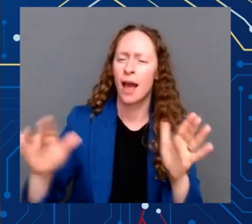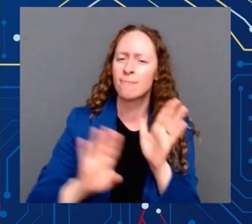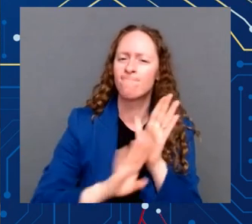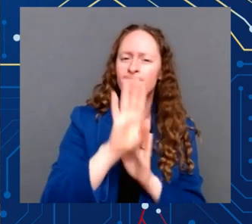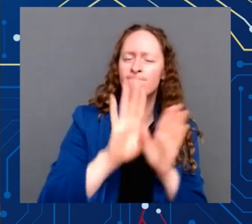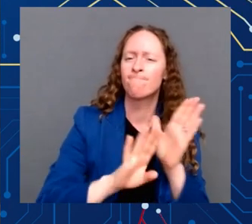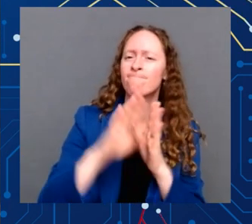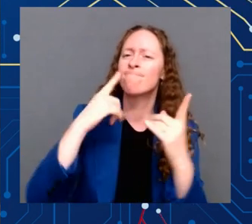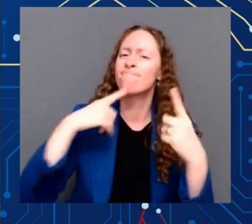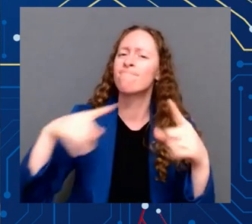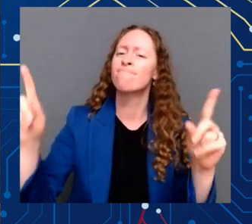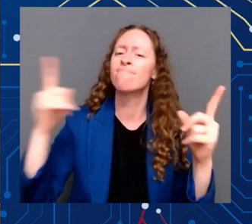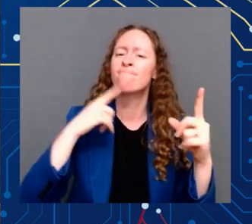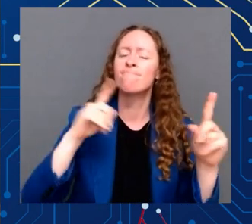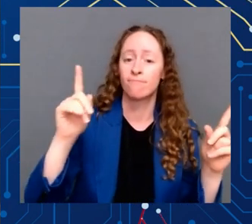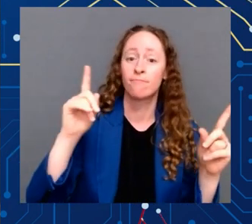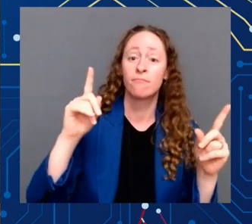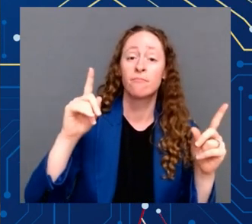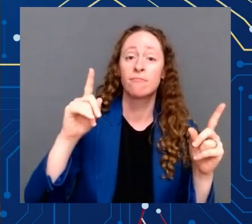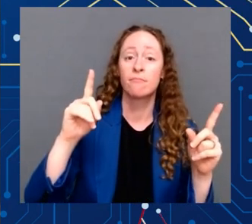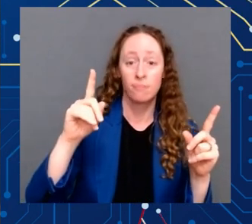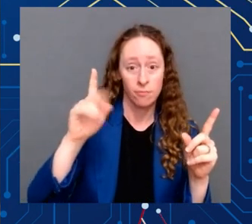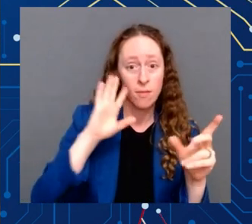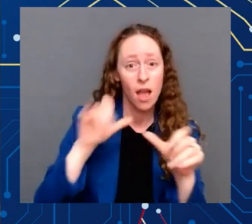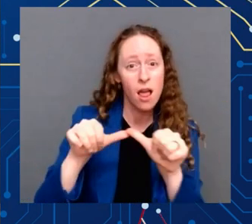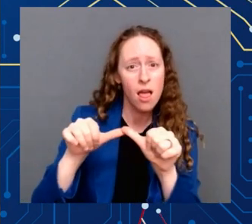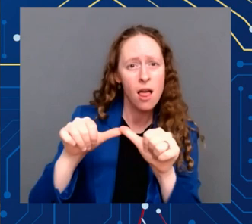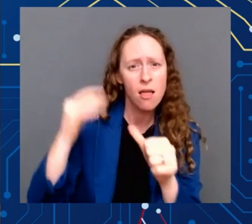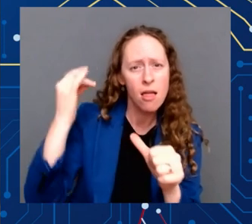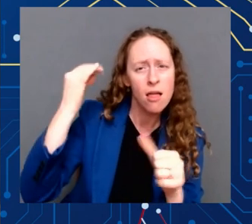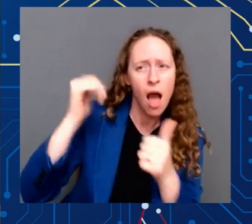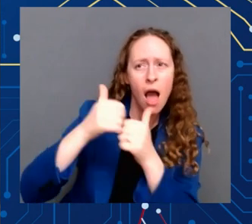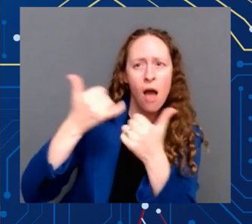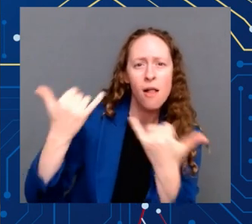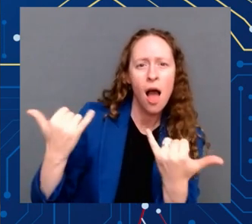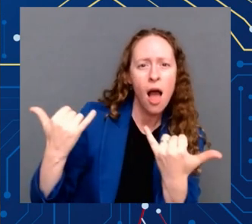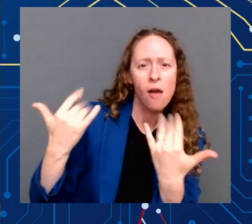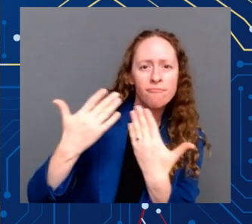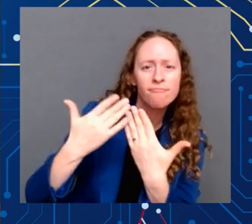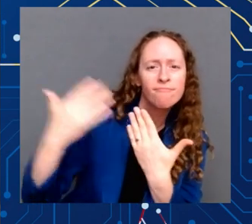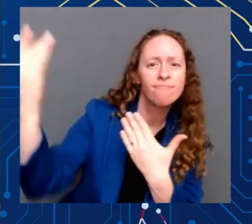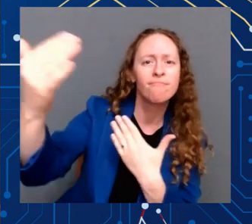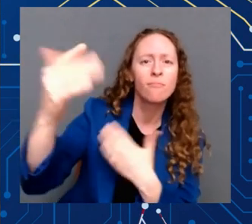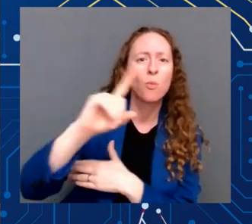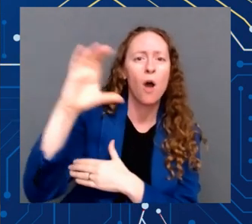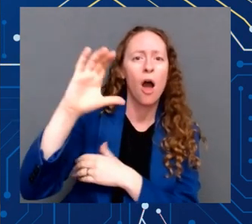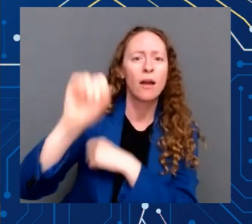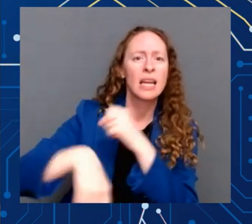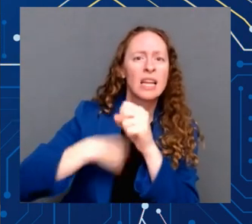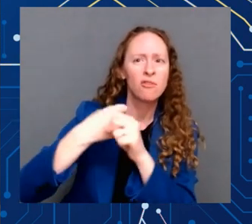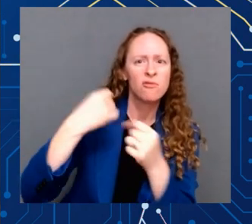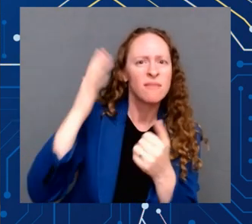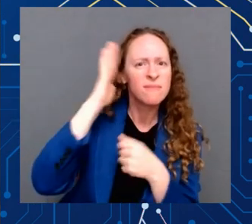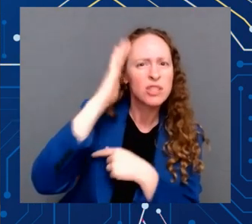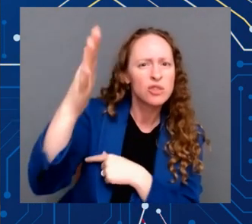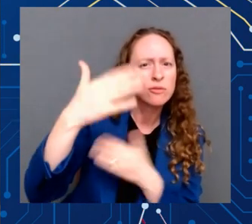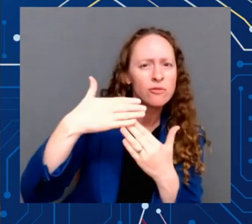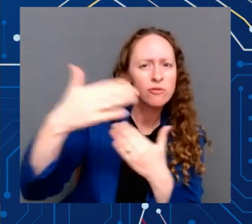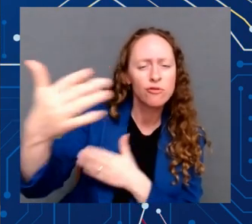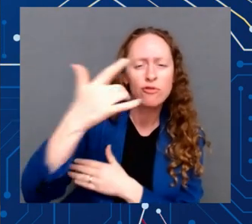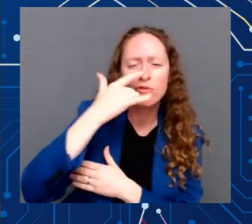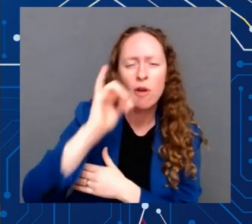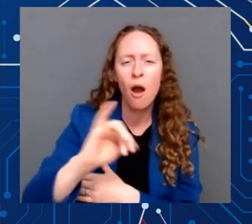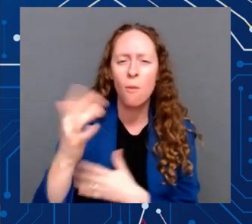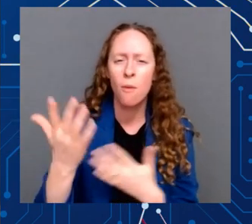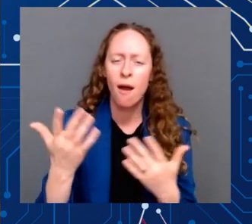century to come. Today, by enacting the Chips and Science Act, the largest investment